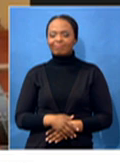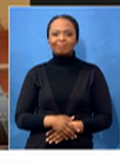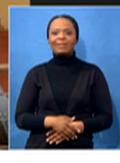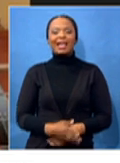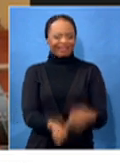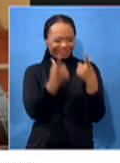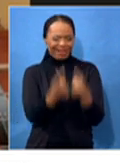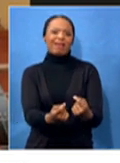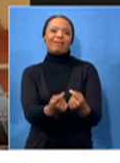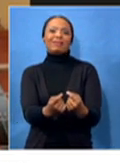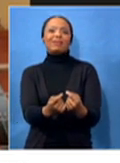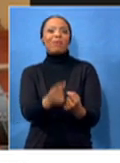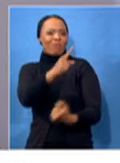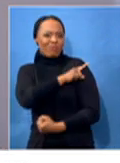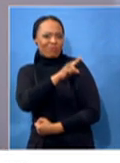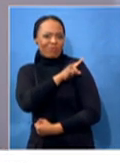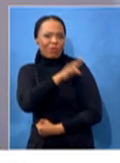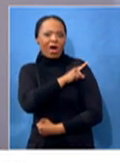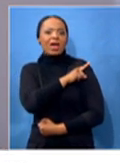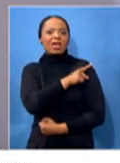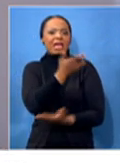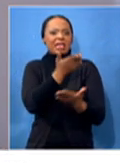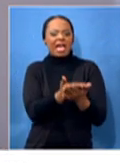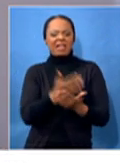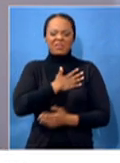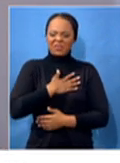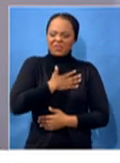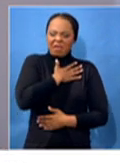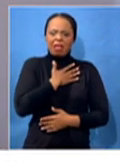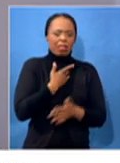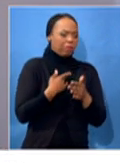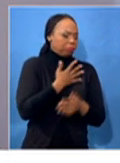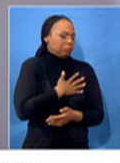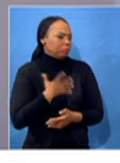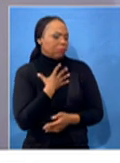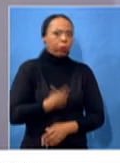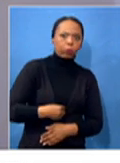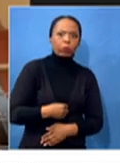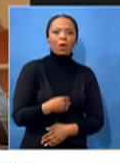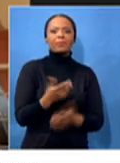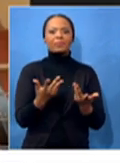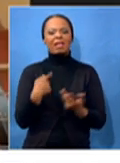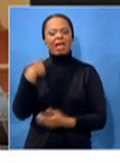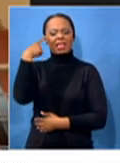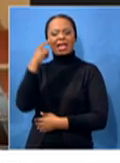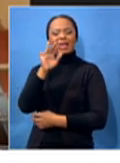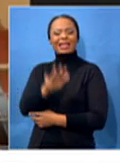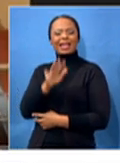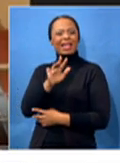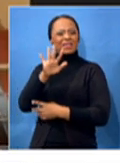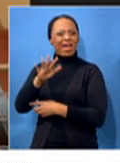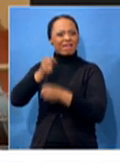you so that you can be able to feel that. I don't think that after 1995 and then